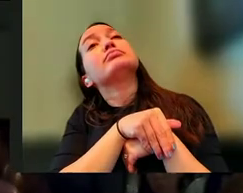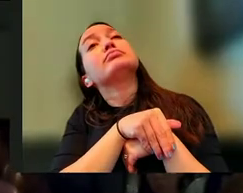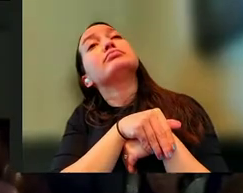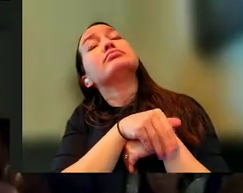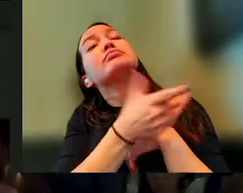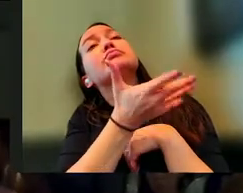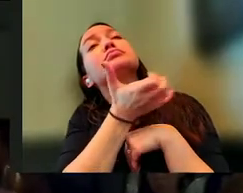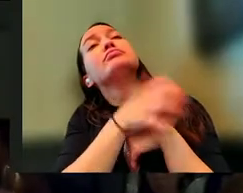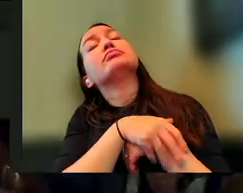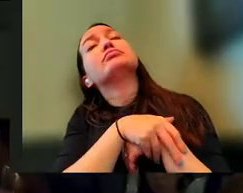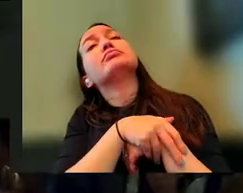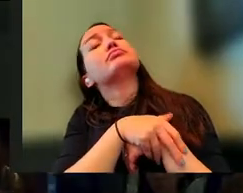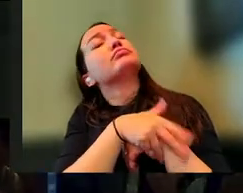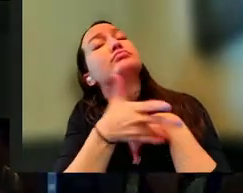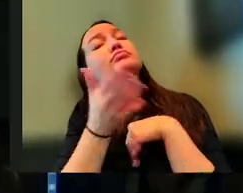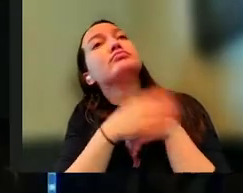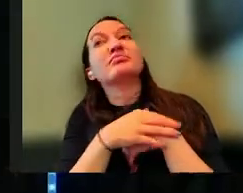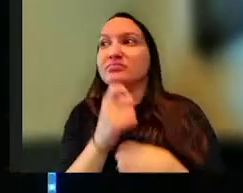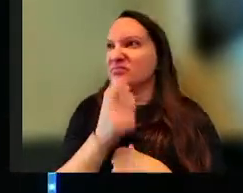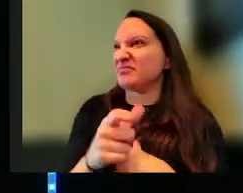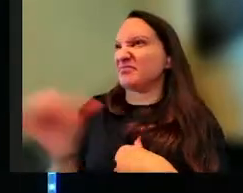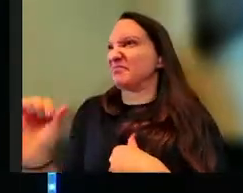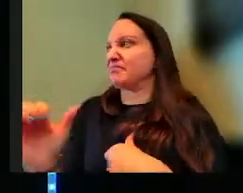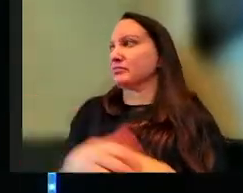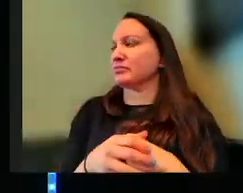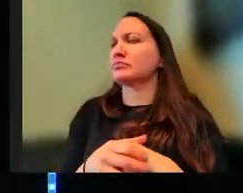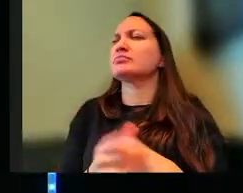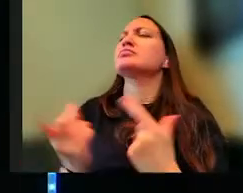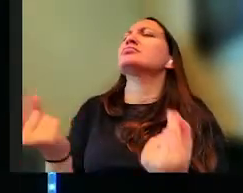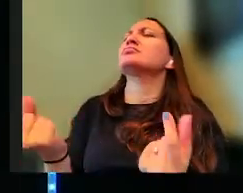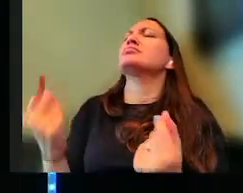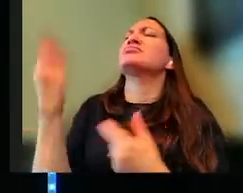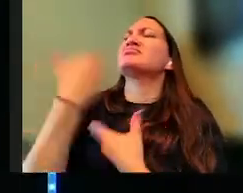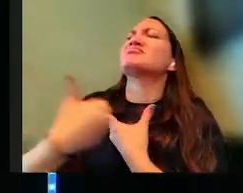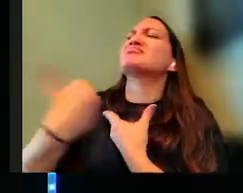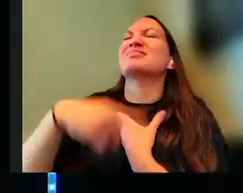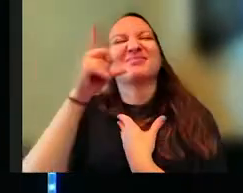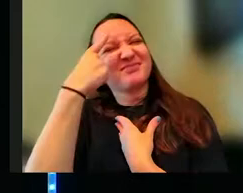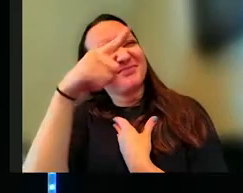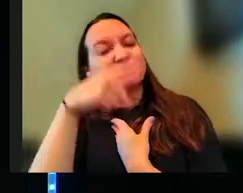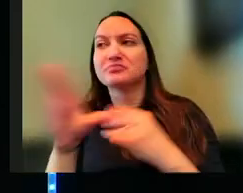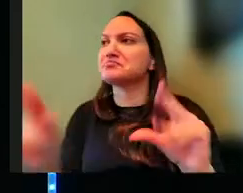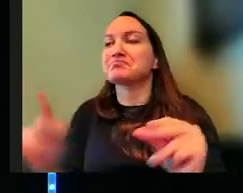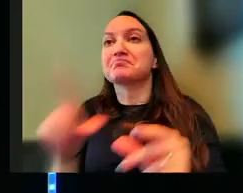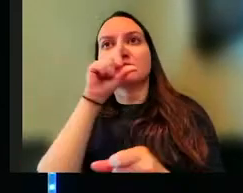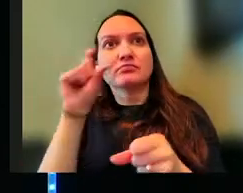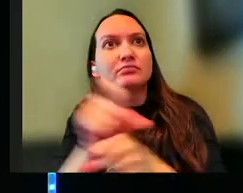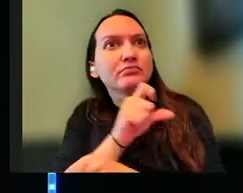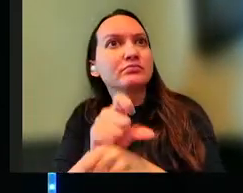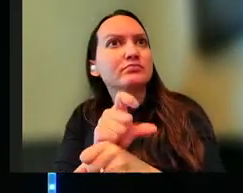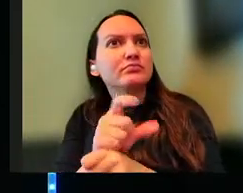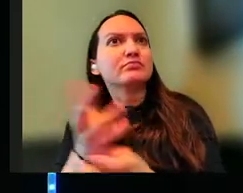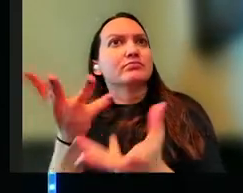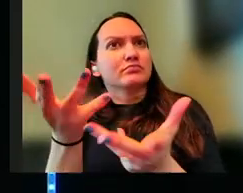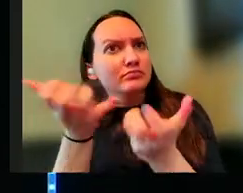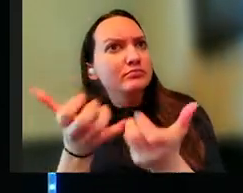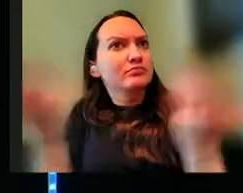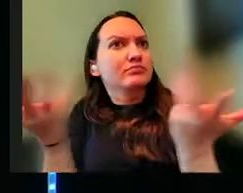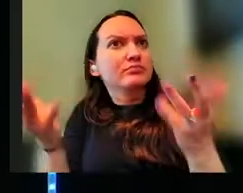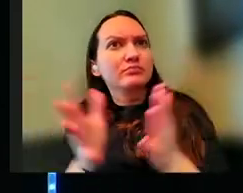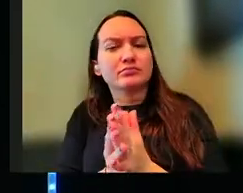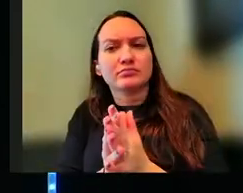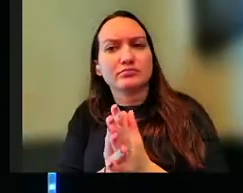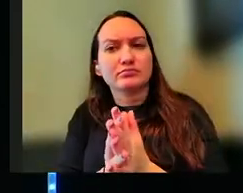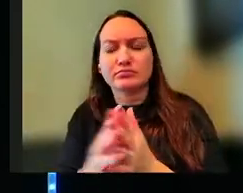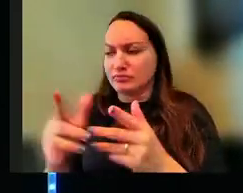do you want from me? Not in like a, what are you doing here? Like, why are you bothering me? You know, but like, no, literally, what do you want from me? What